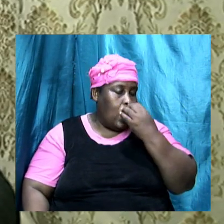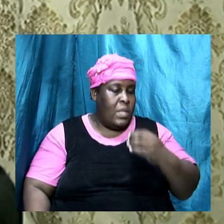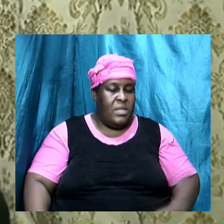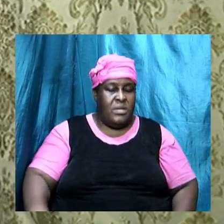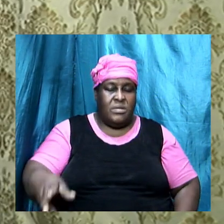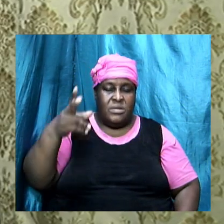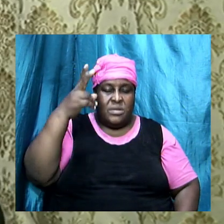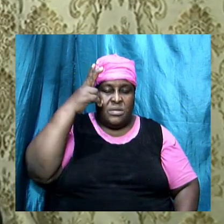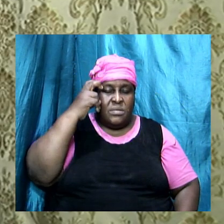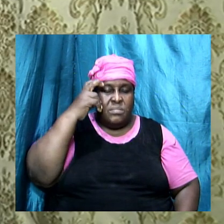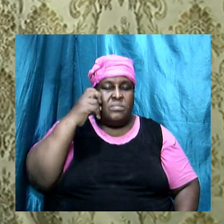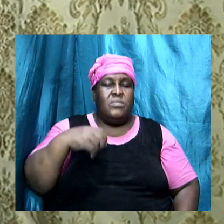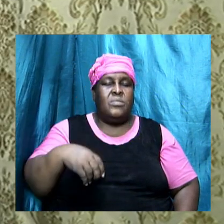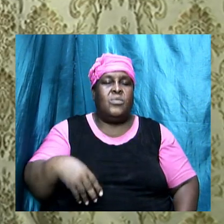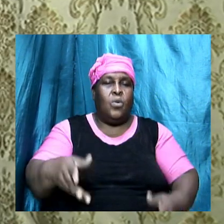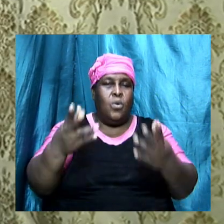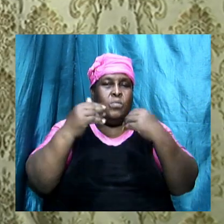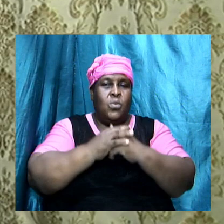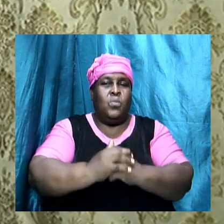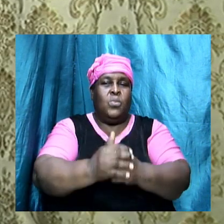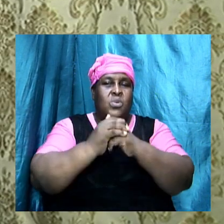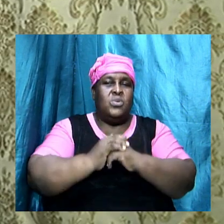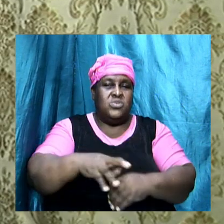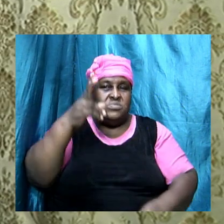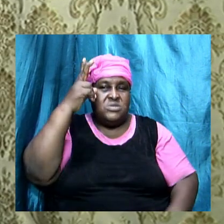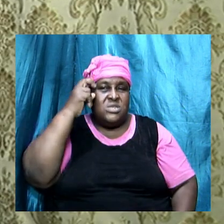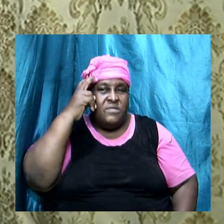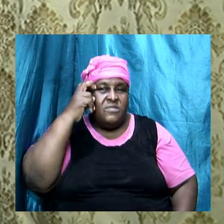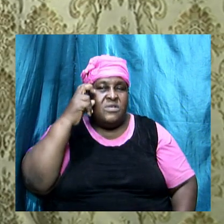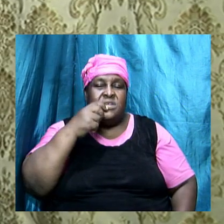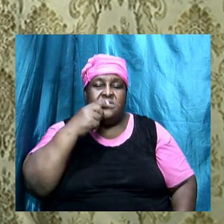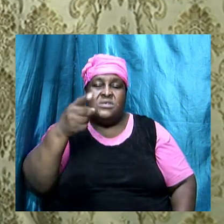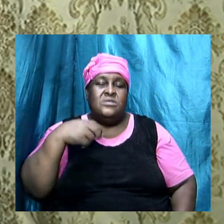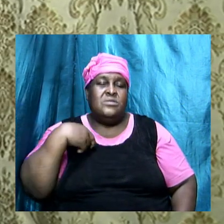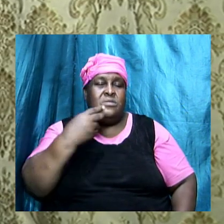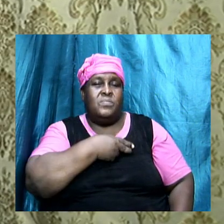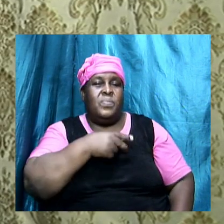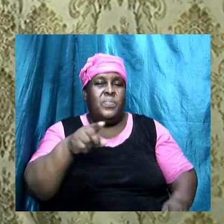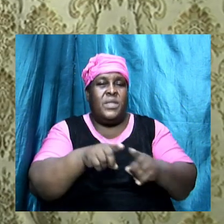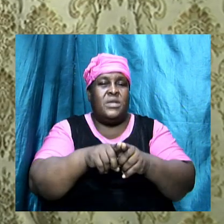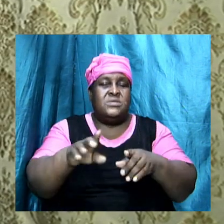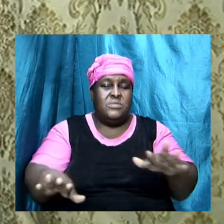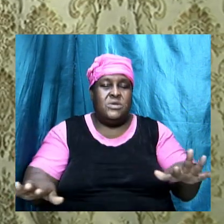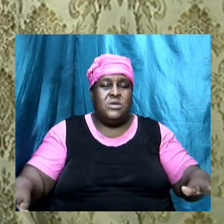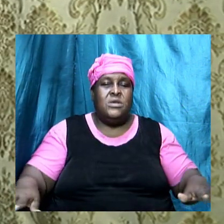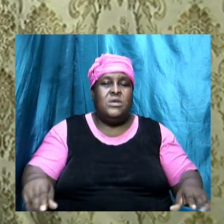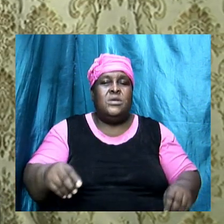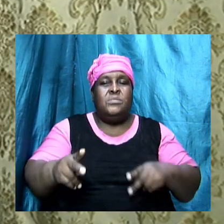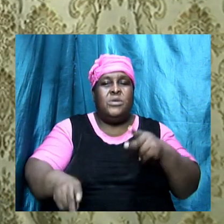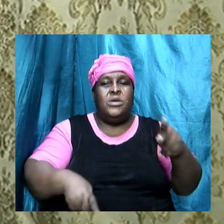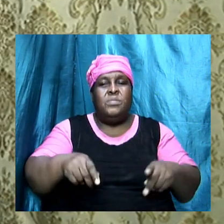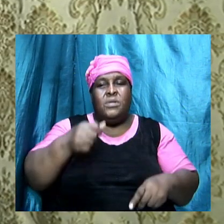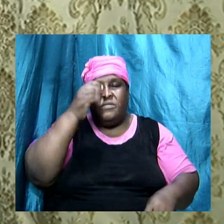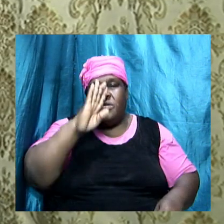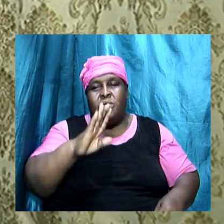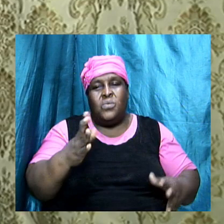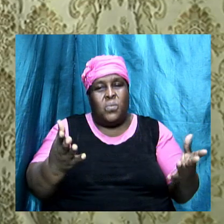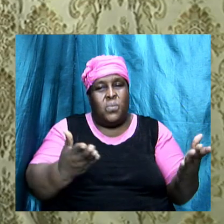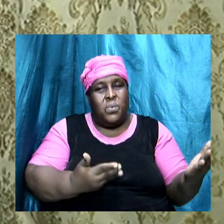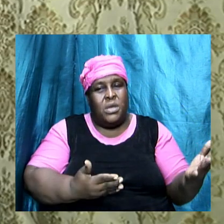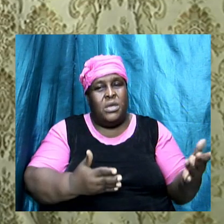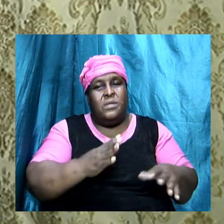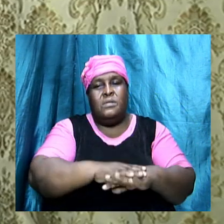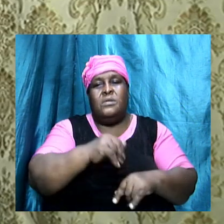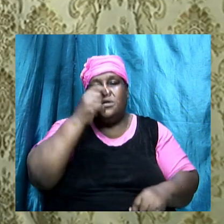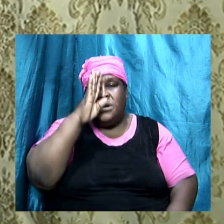come to worship Baal. And I'm saying this to us, that as people of God, let us wait on God.